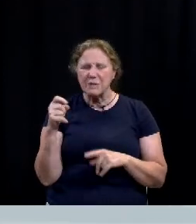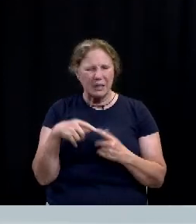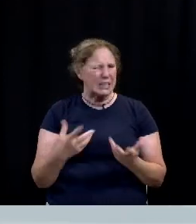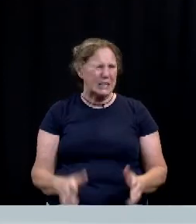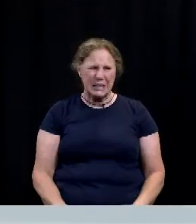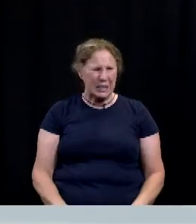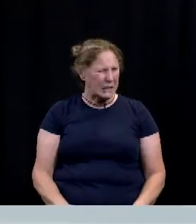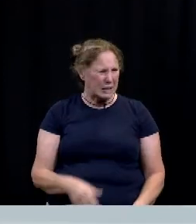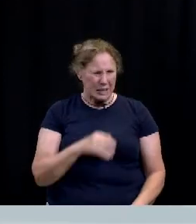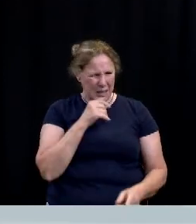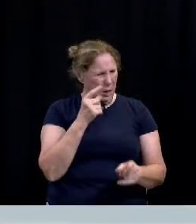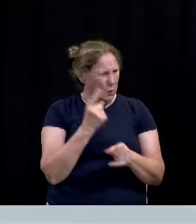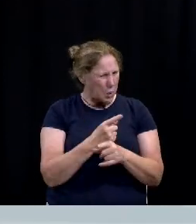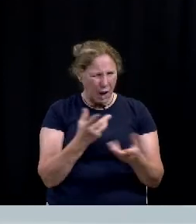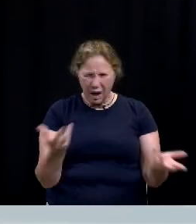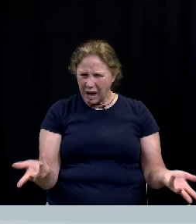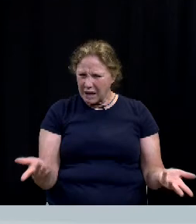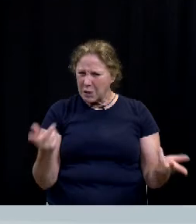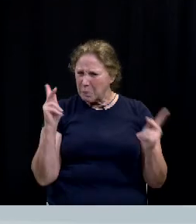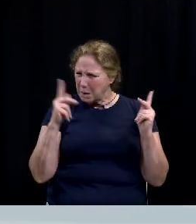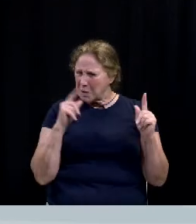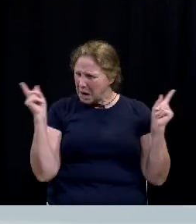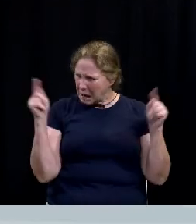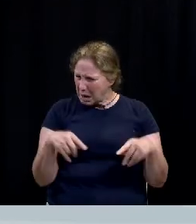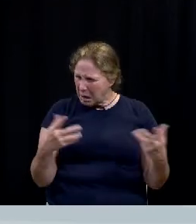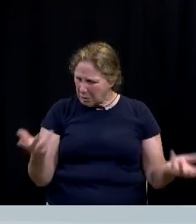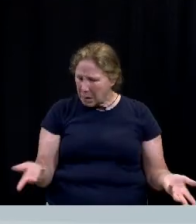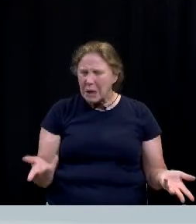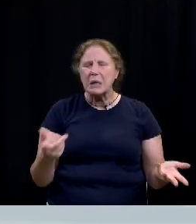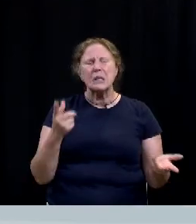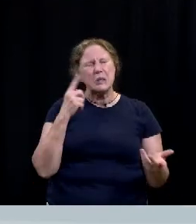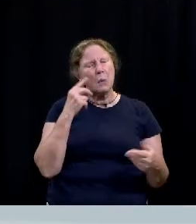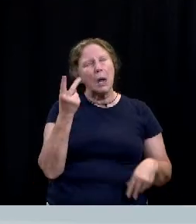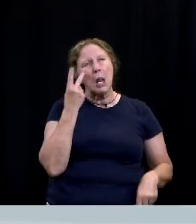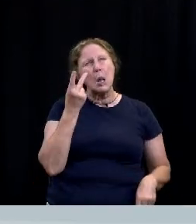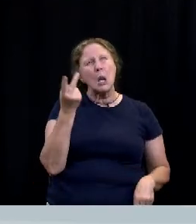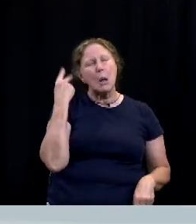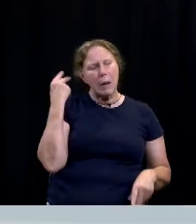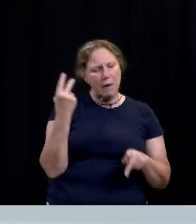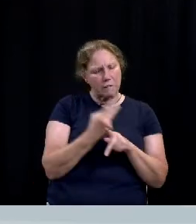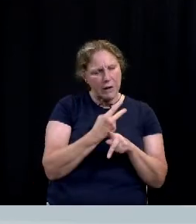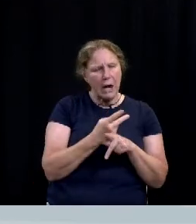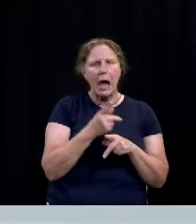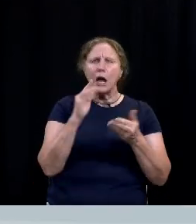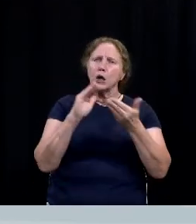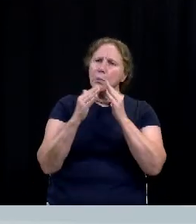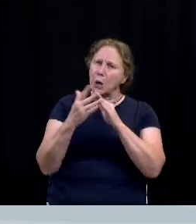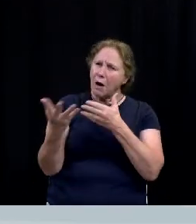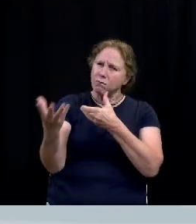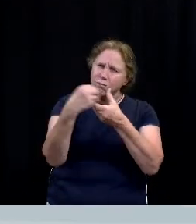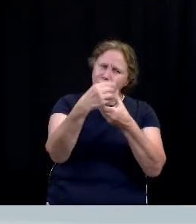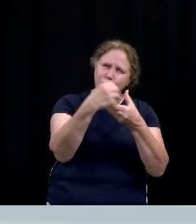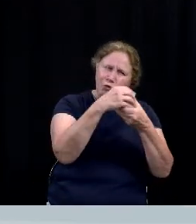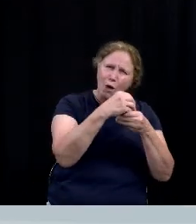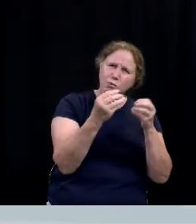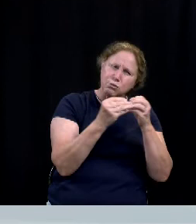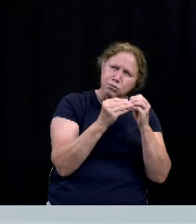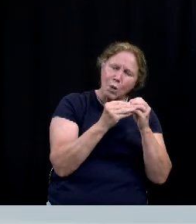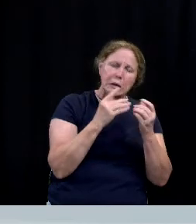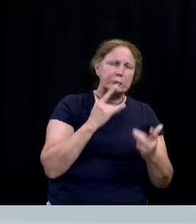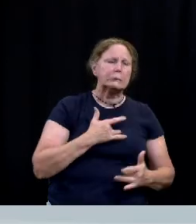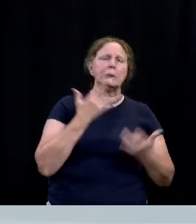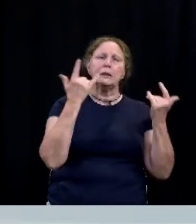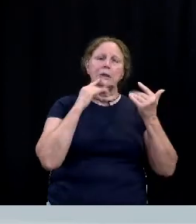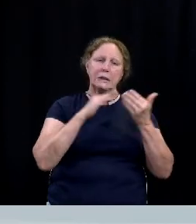right and so we wanted to look back and really figure out how we could collaborate with our community and create a special event that